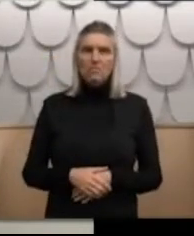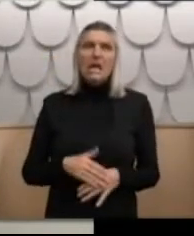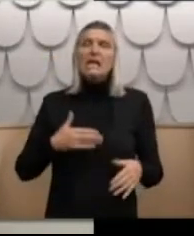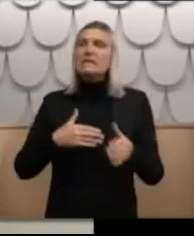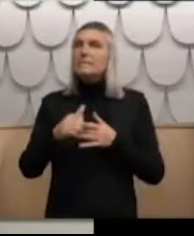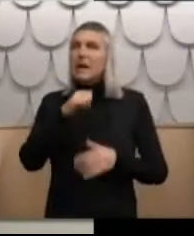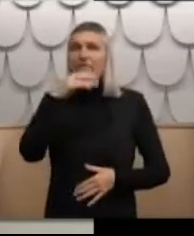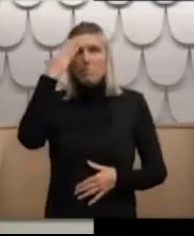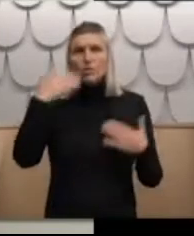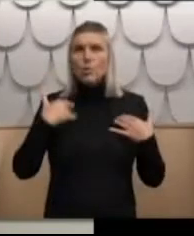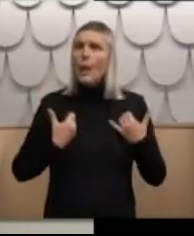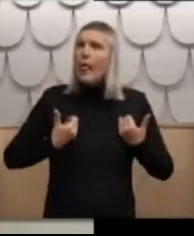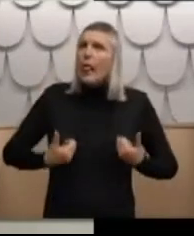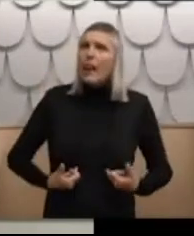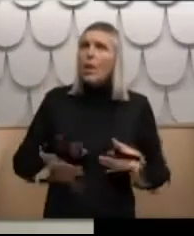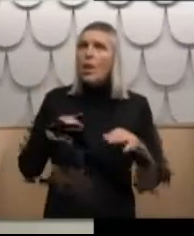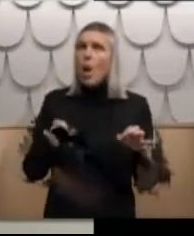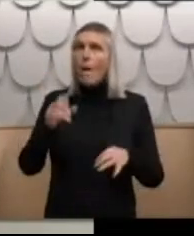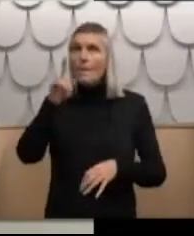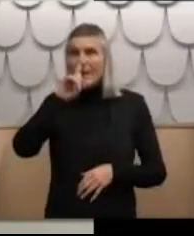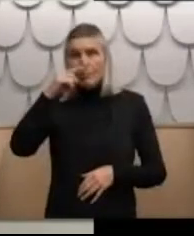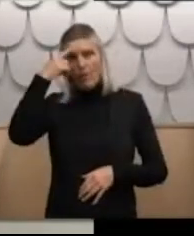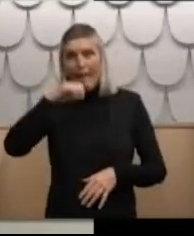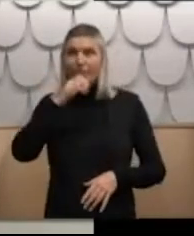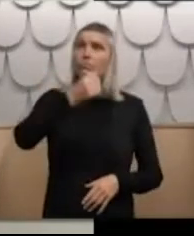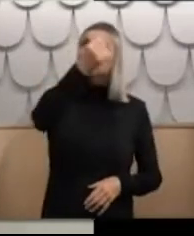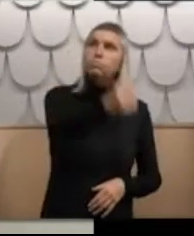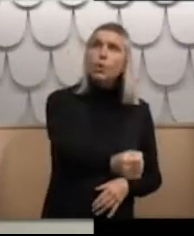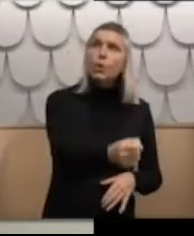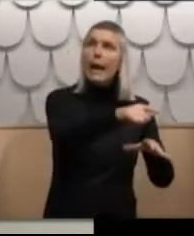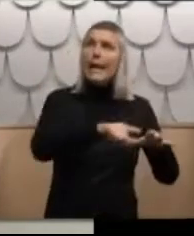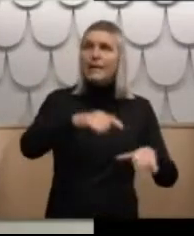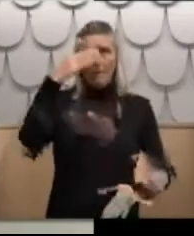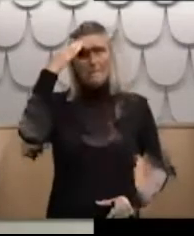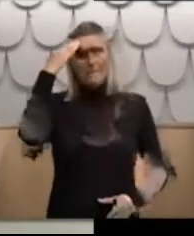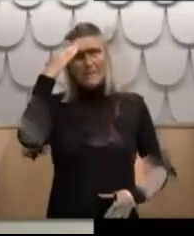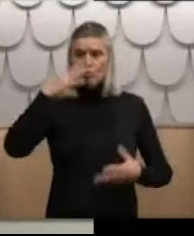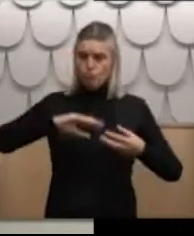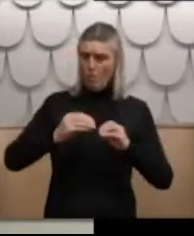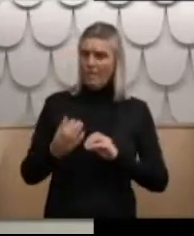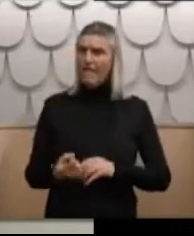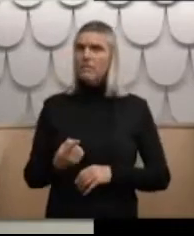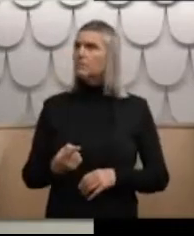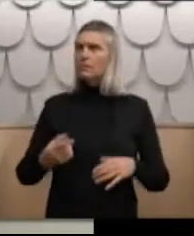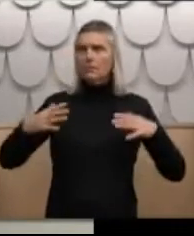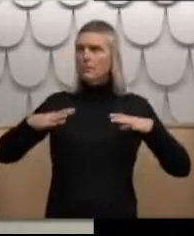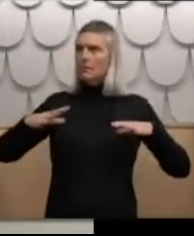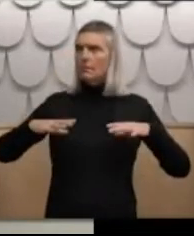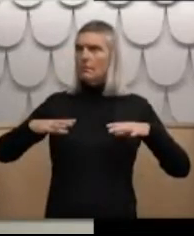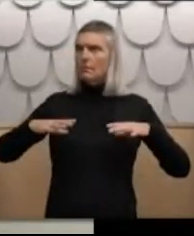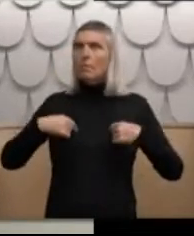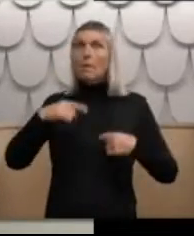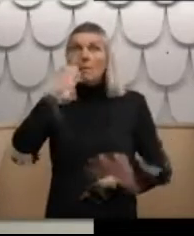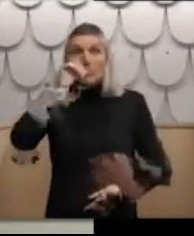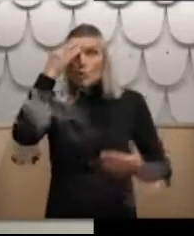everyone who went there had mental problems. But I never did. People do not know that